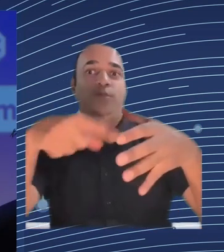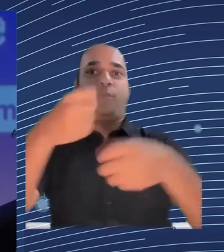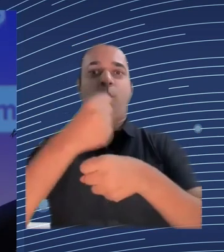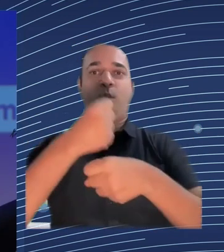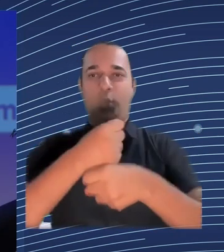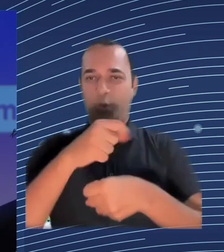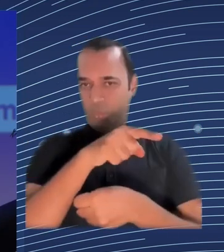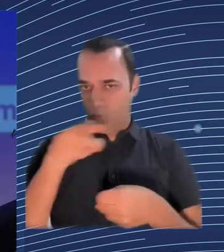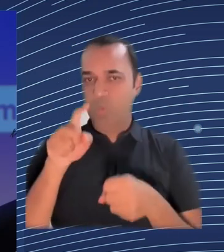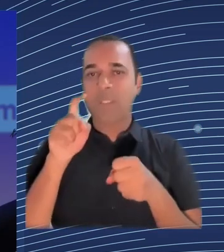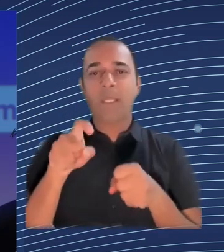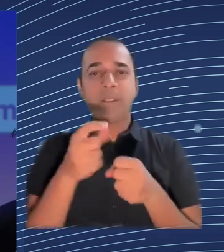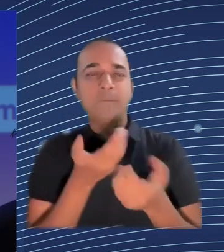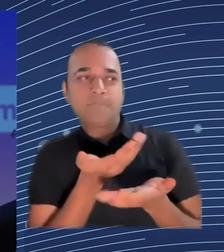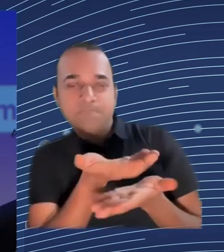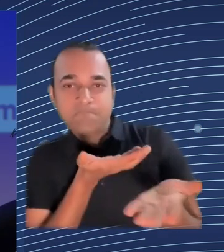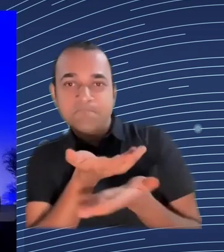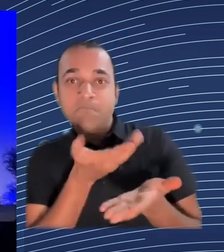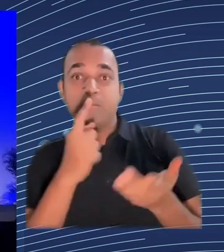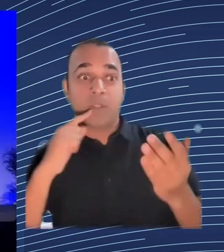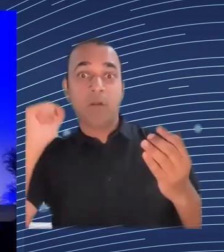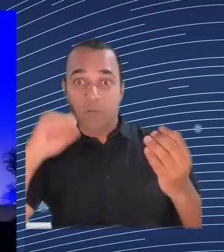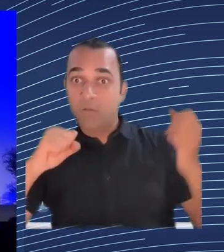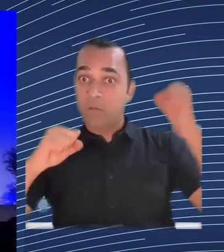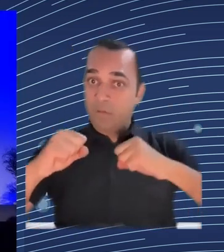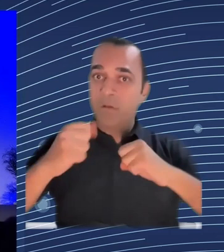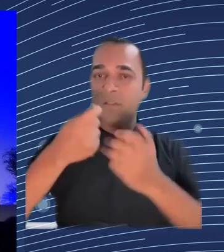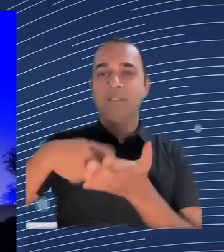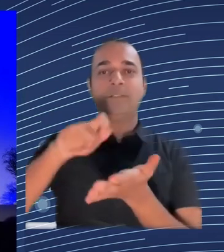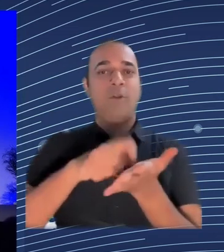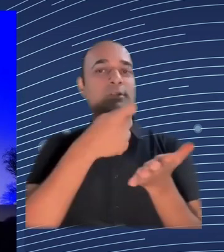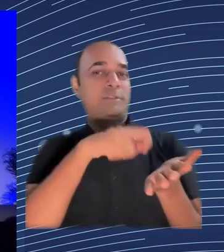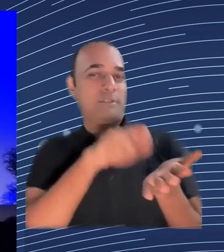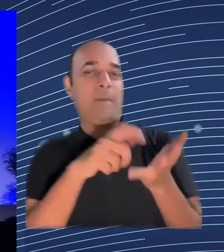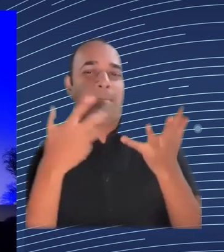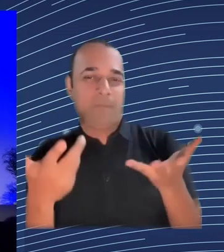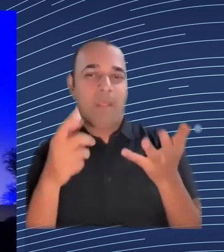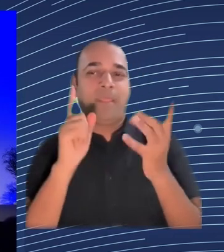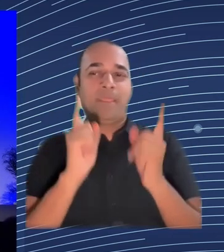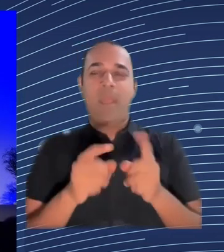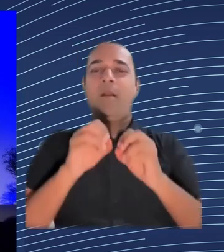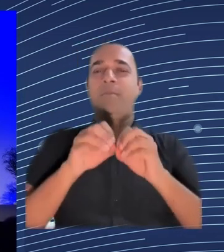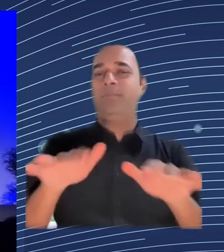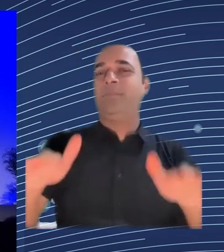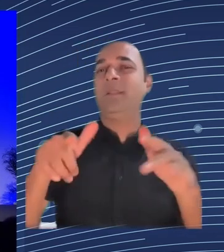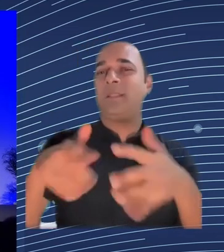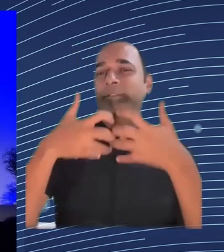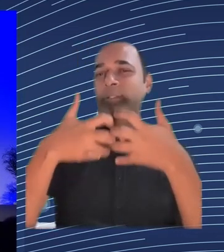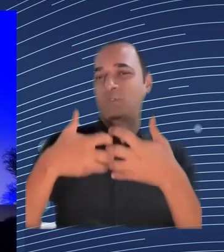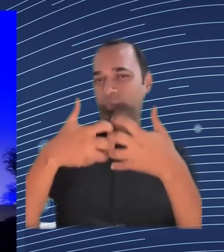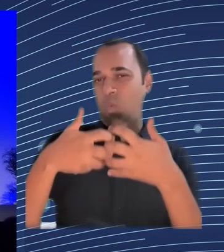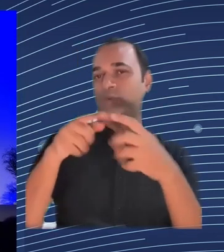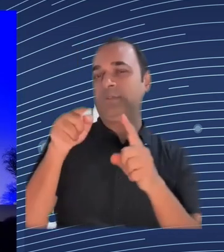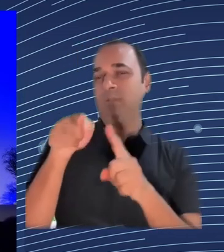think is quite important thanks thanks a lot and of course transparency with machine learning where algorithms are changing